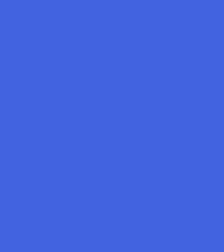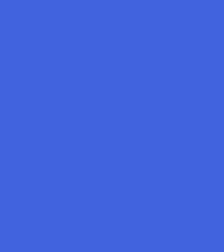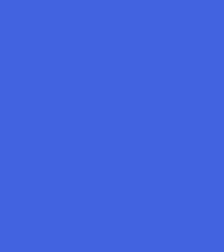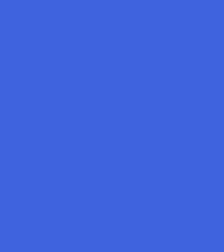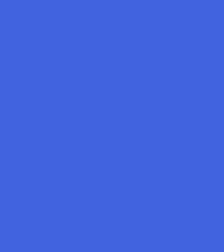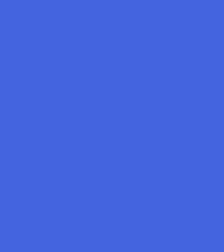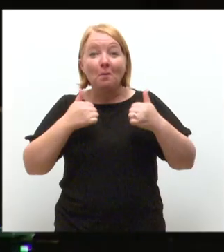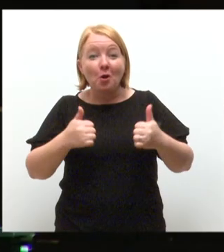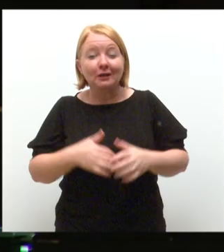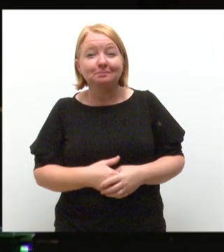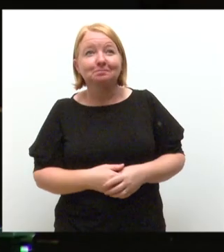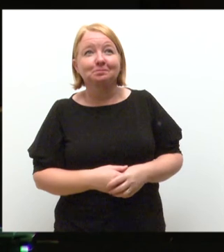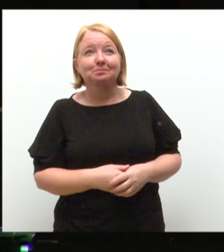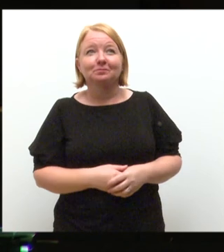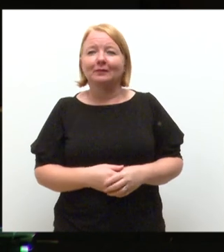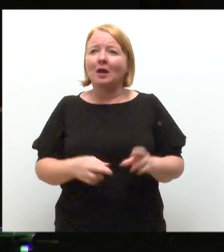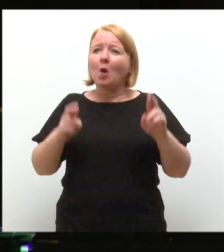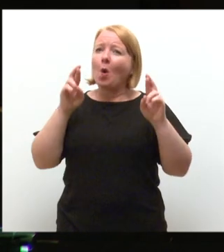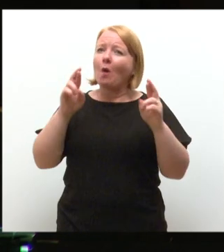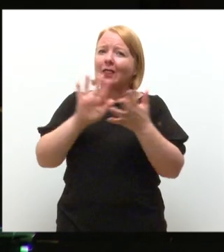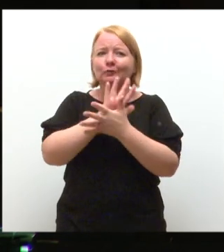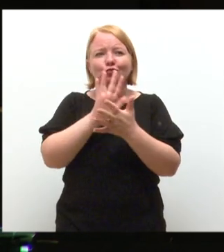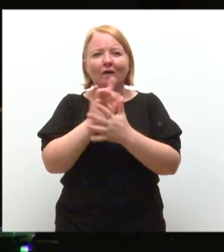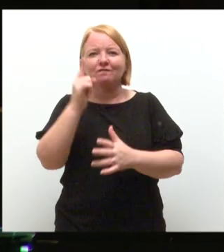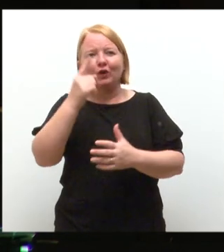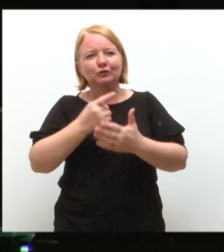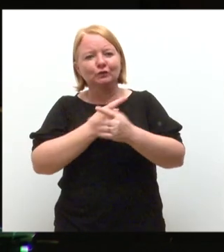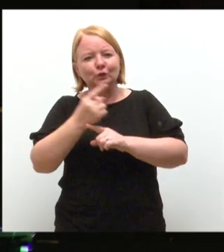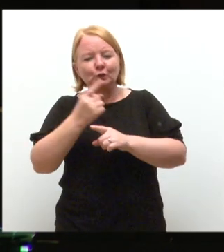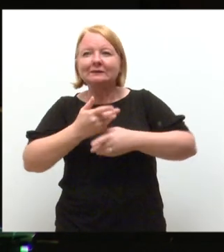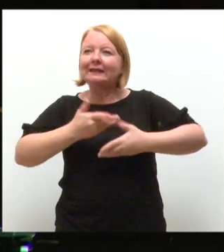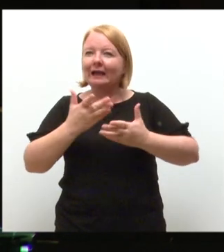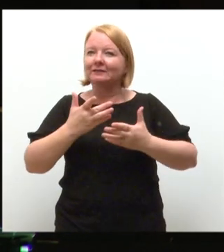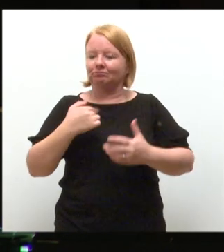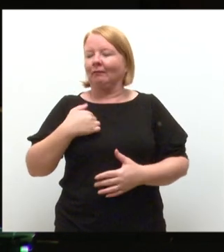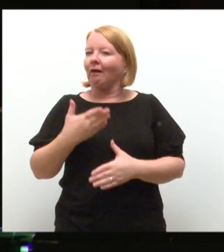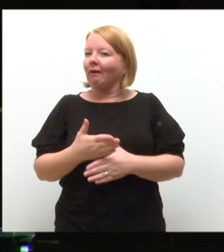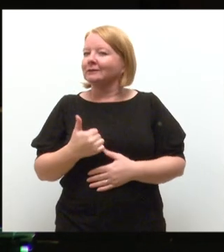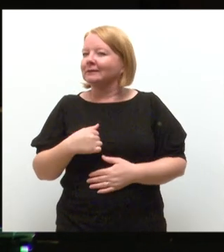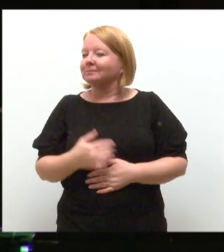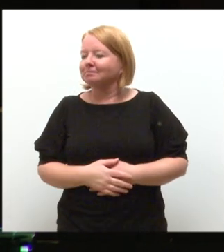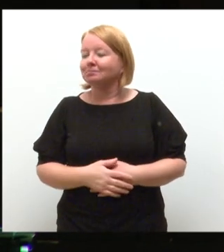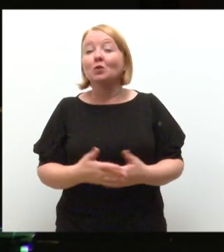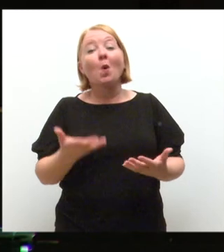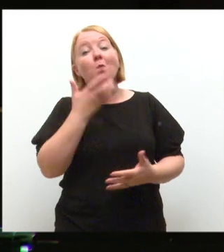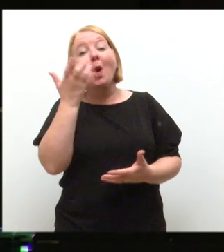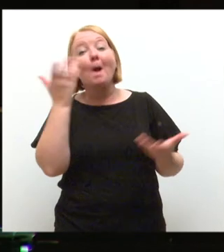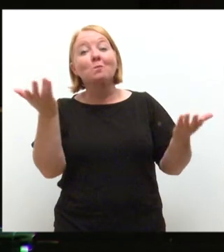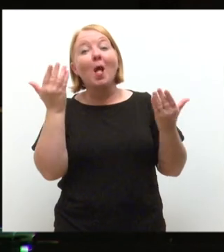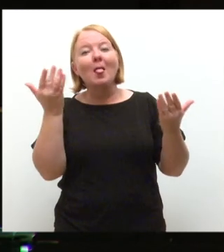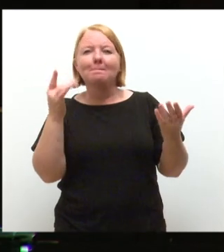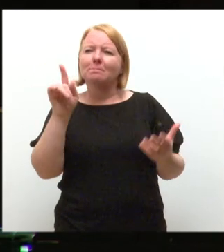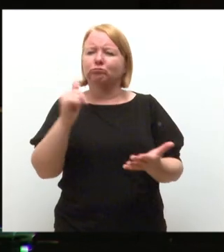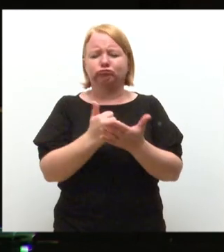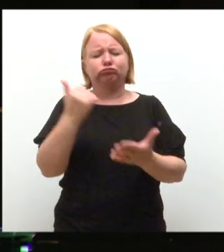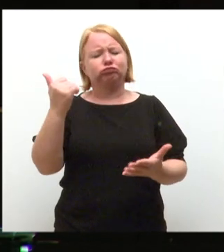Good morning, everyone. I hope you enjoyed your first few days of freshers week. I did. And I'd like to give you a warm welcome to Dundee. It's a great time for the